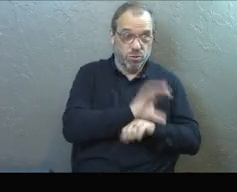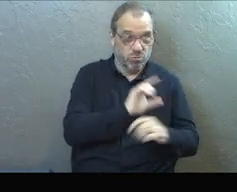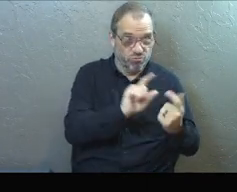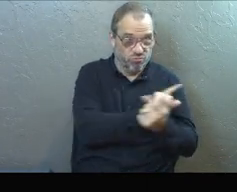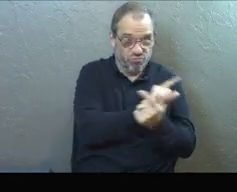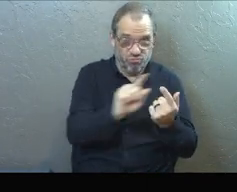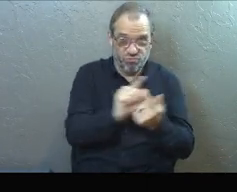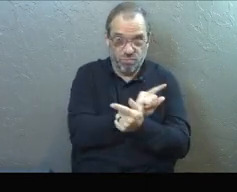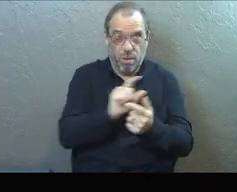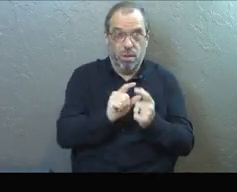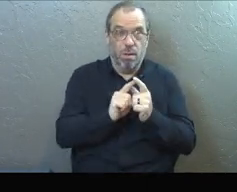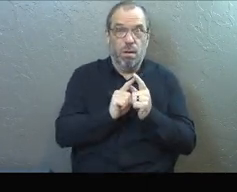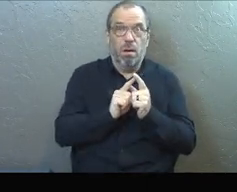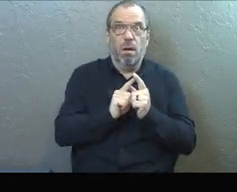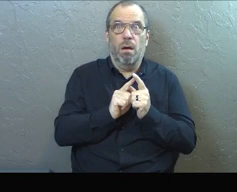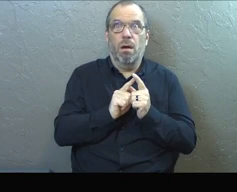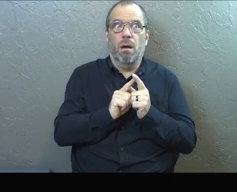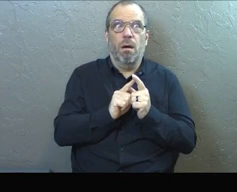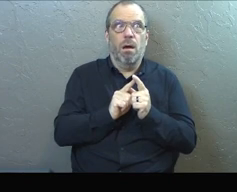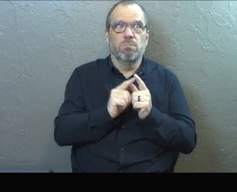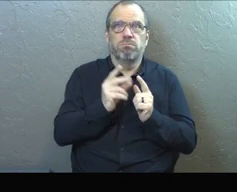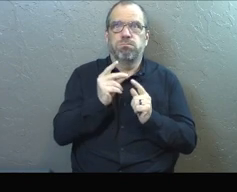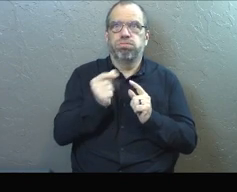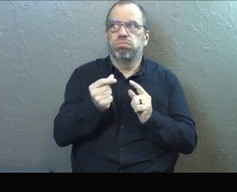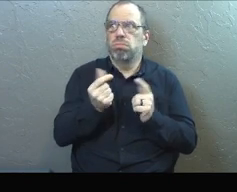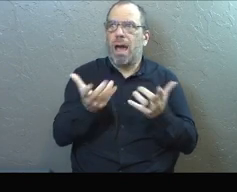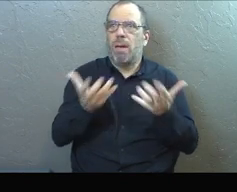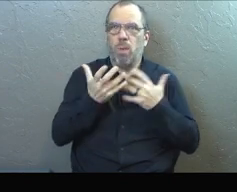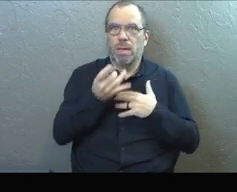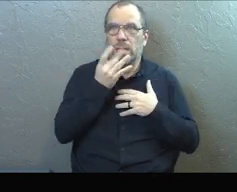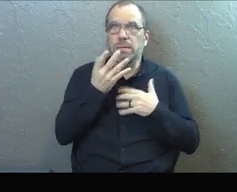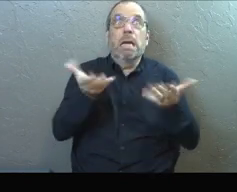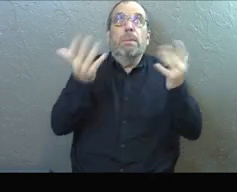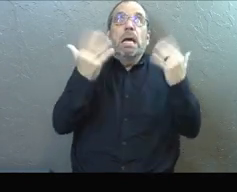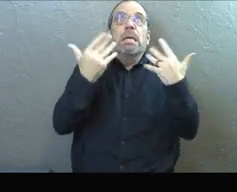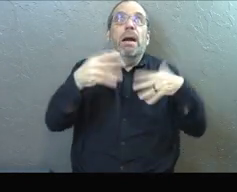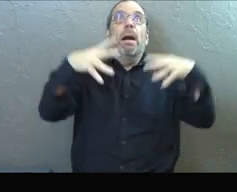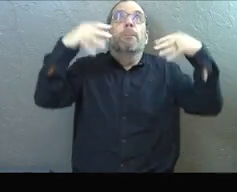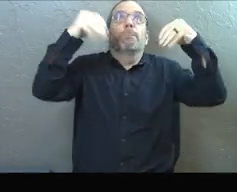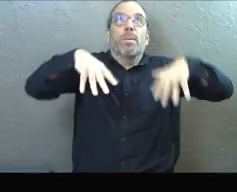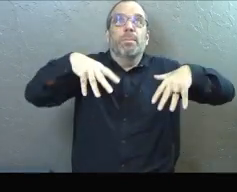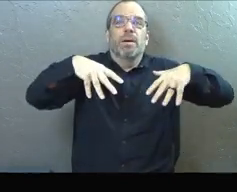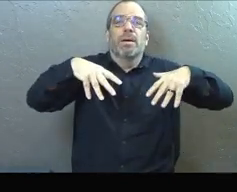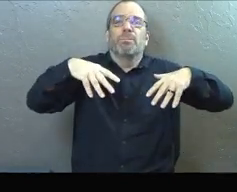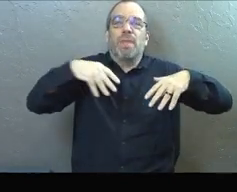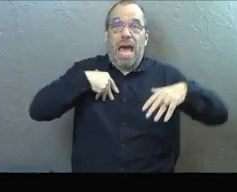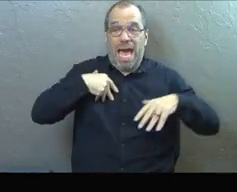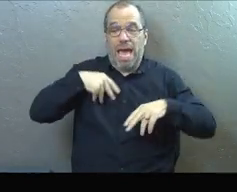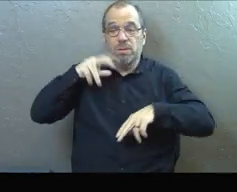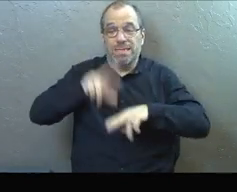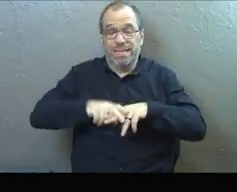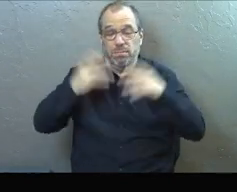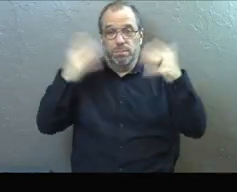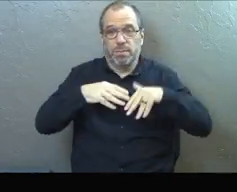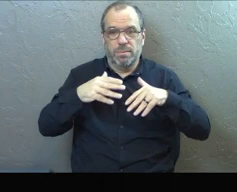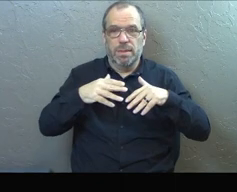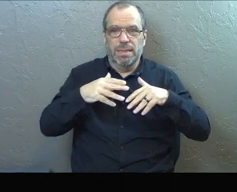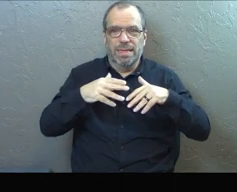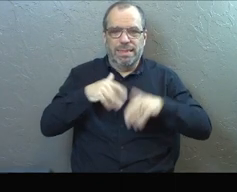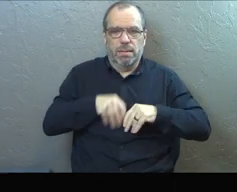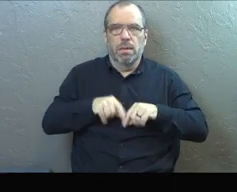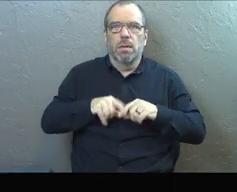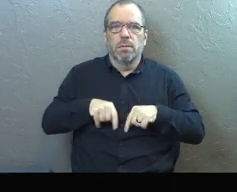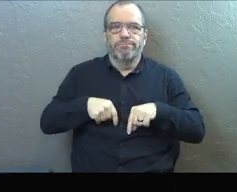that were like, so quickly, I wanted the light to come back on. You know, I was sitting in the darkness and all of a sudden that